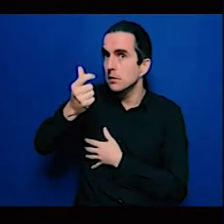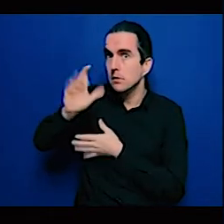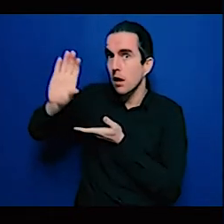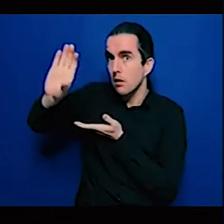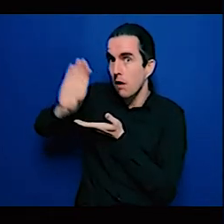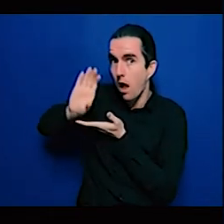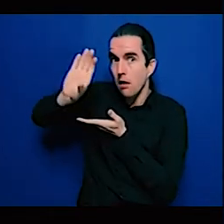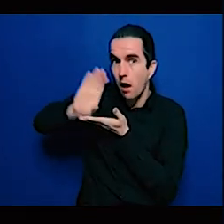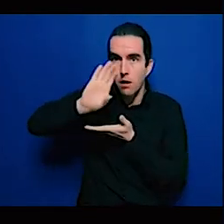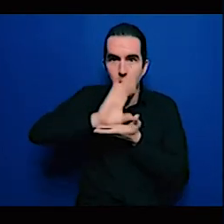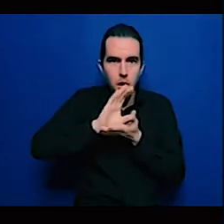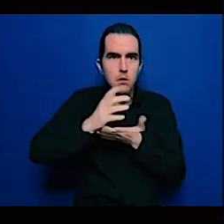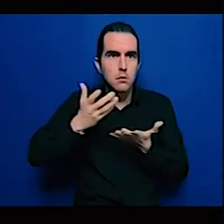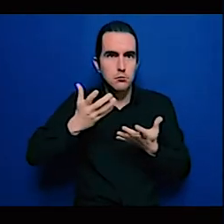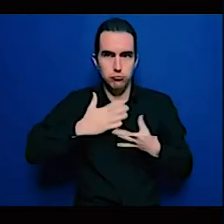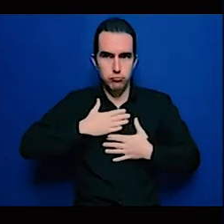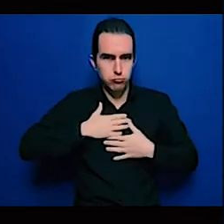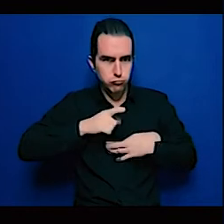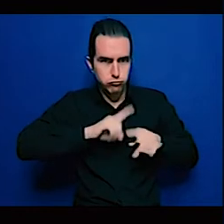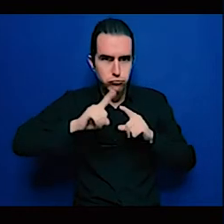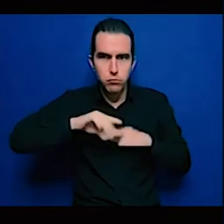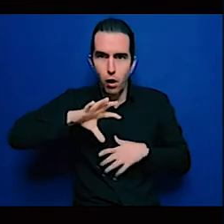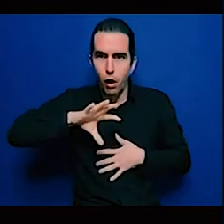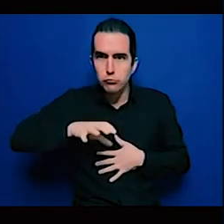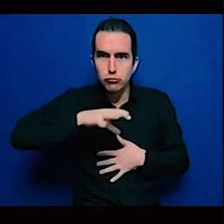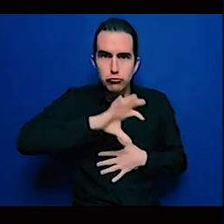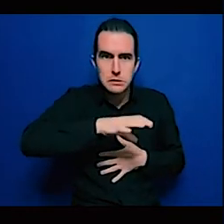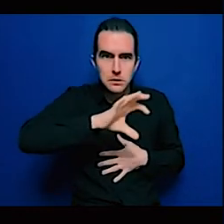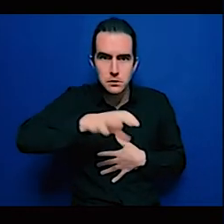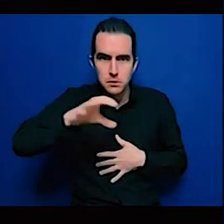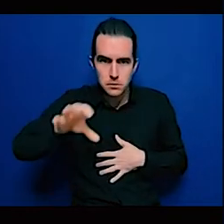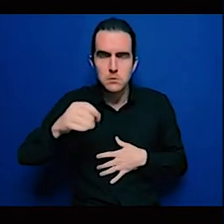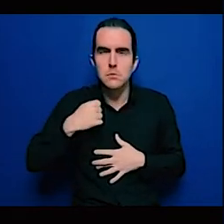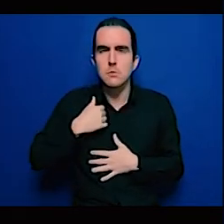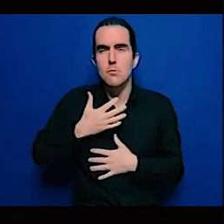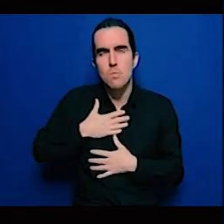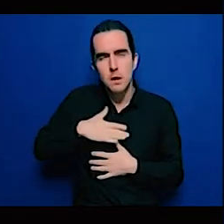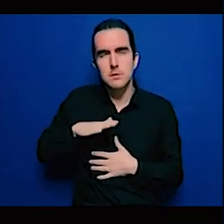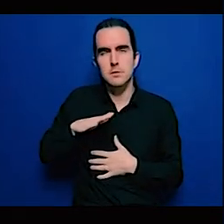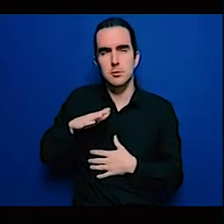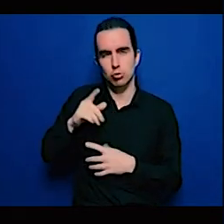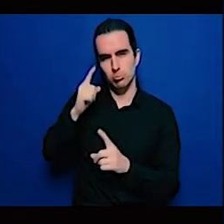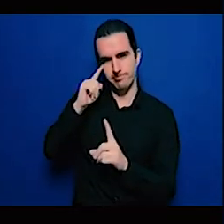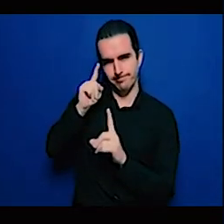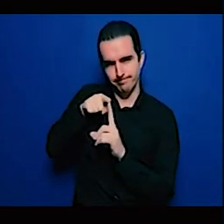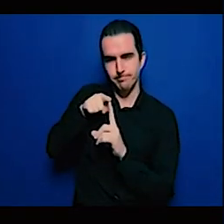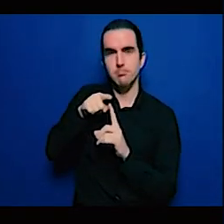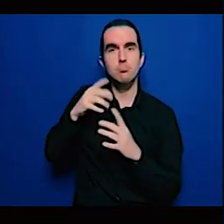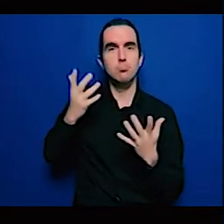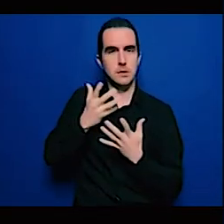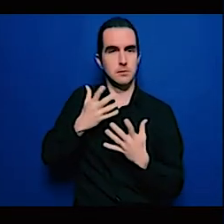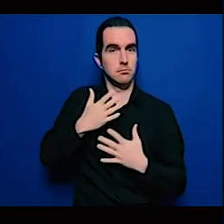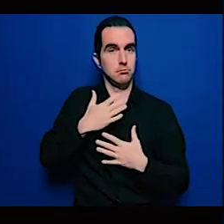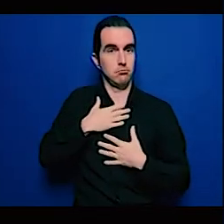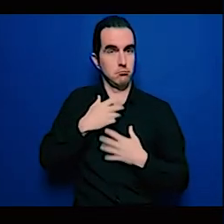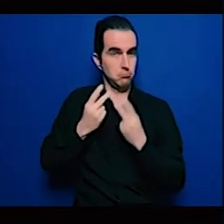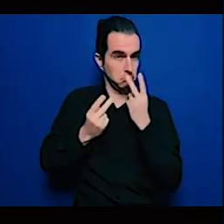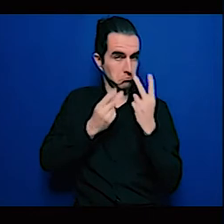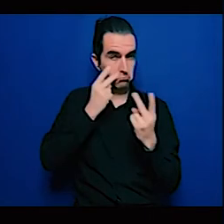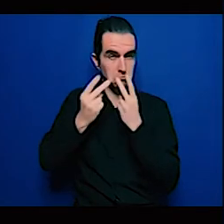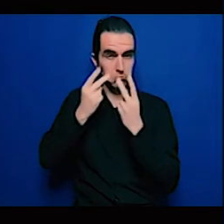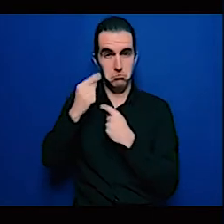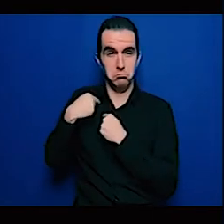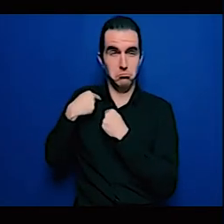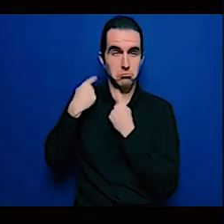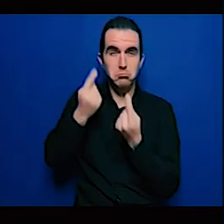experience here in terms of the implementation of NDCs. As you already know, if a